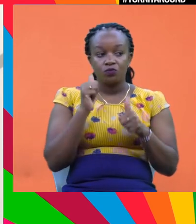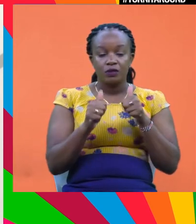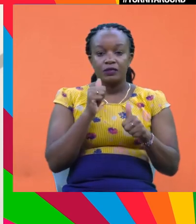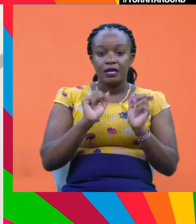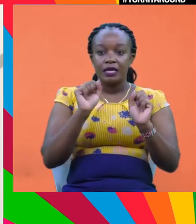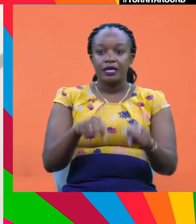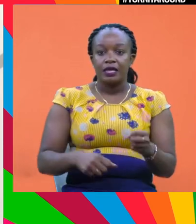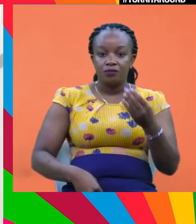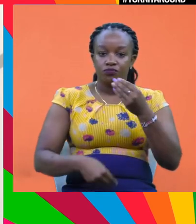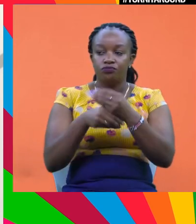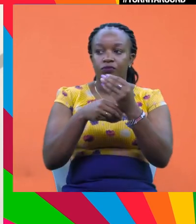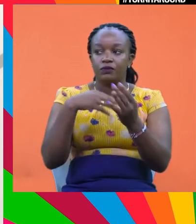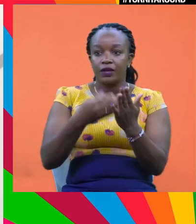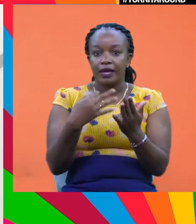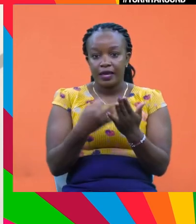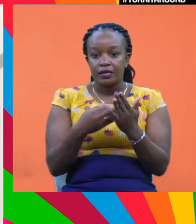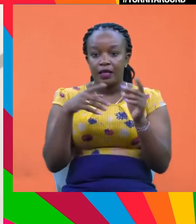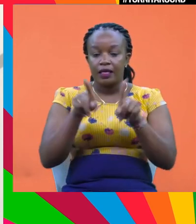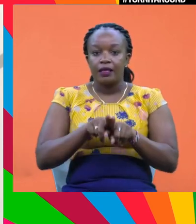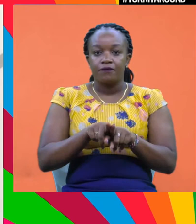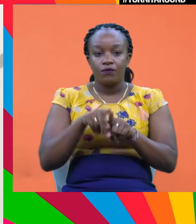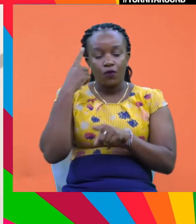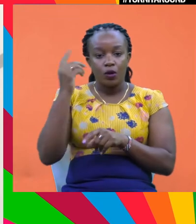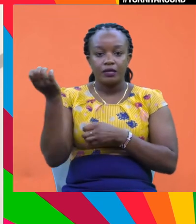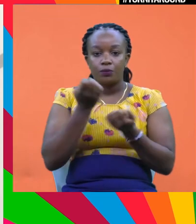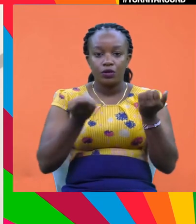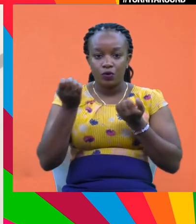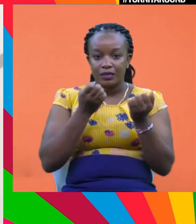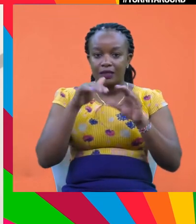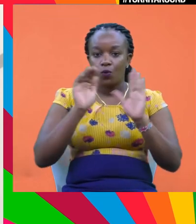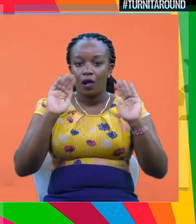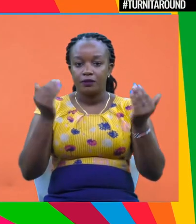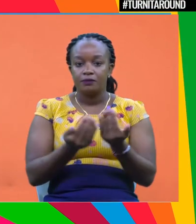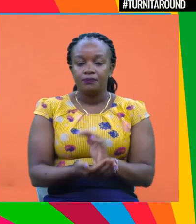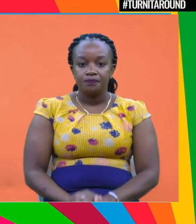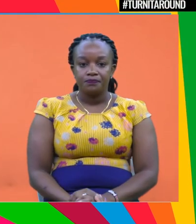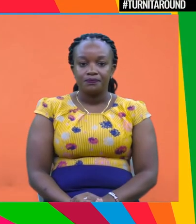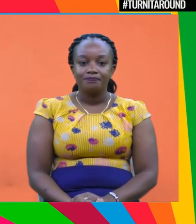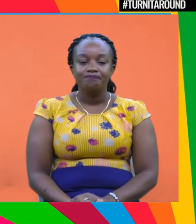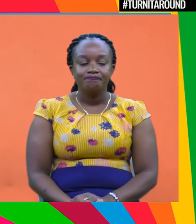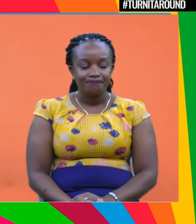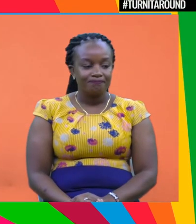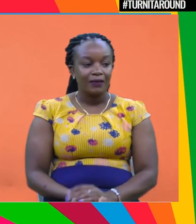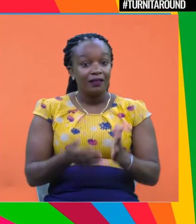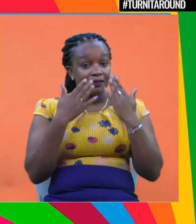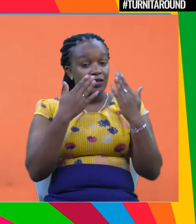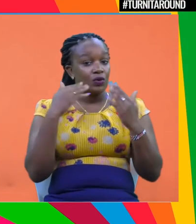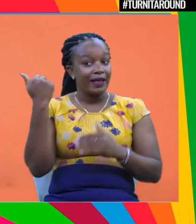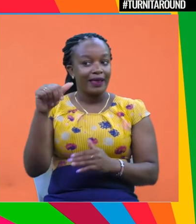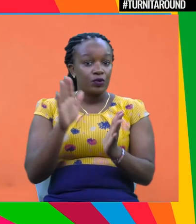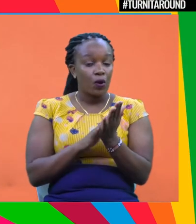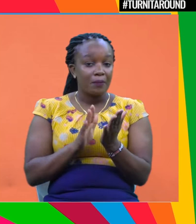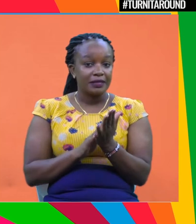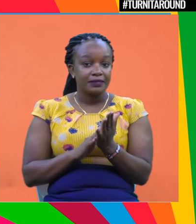scale up the financing that's available for entrepreneurs around the world. Great. Thank you, Trista. Any